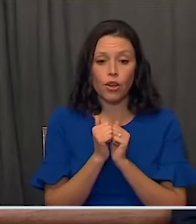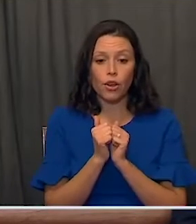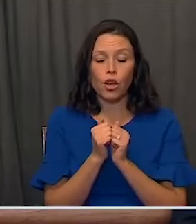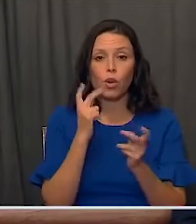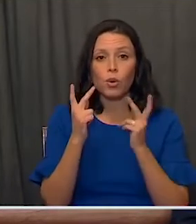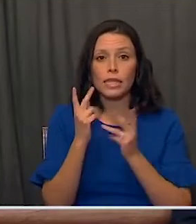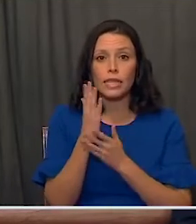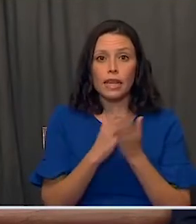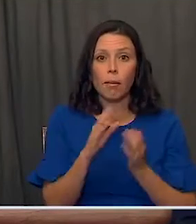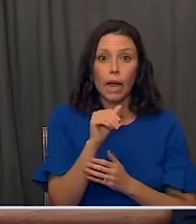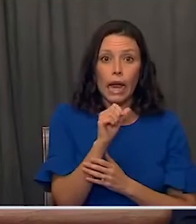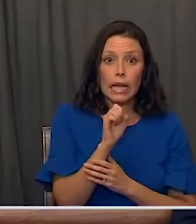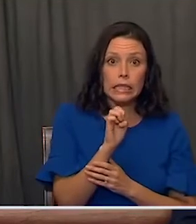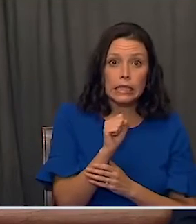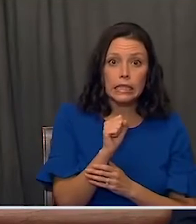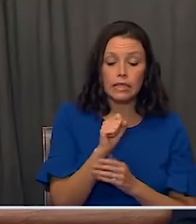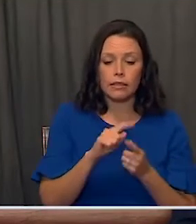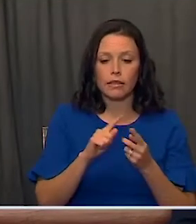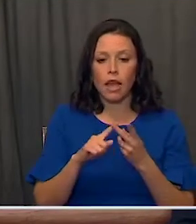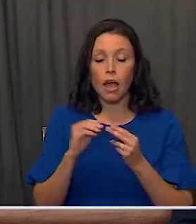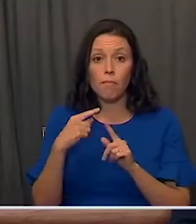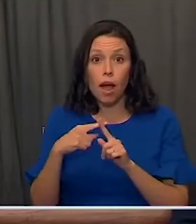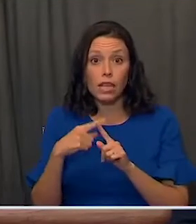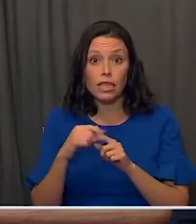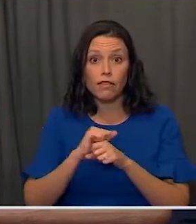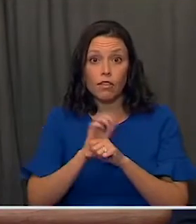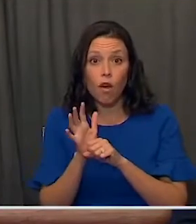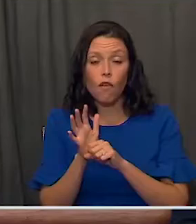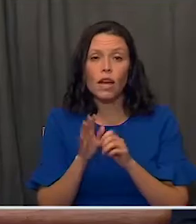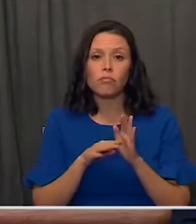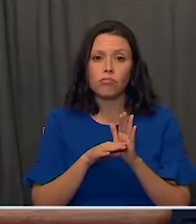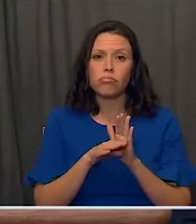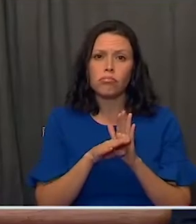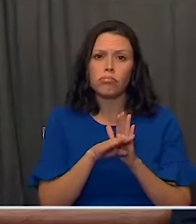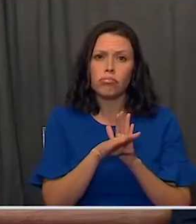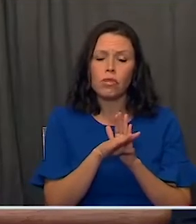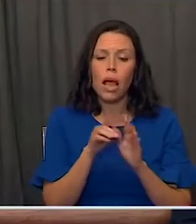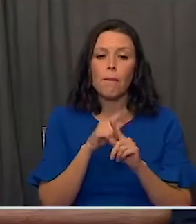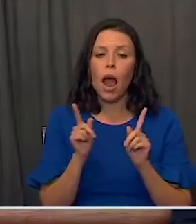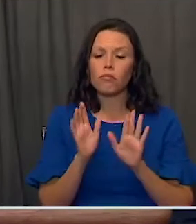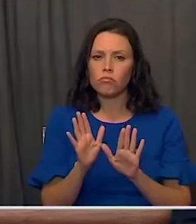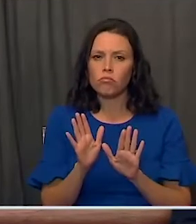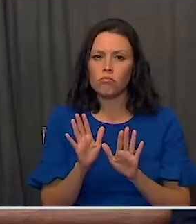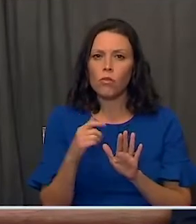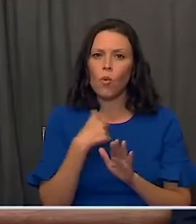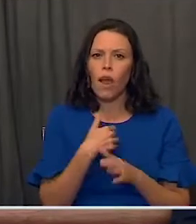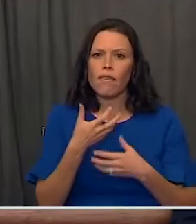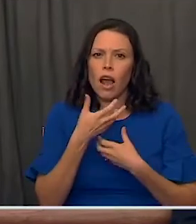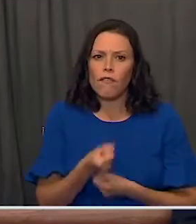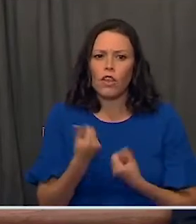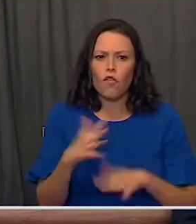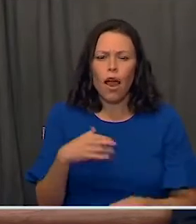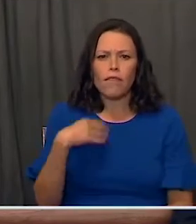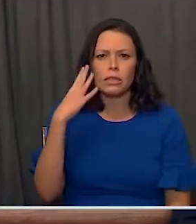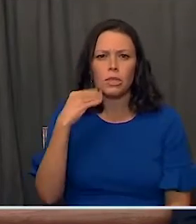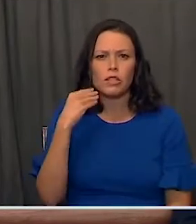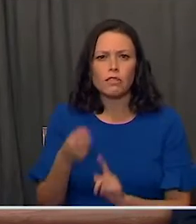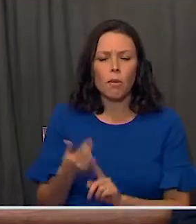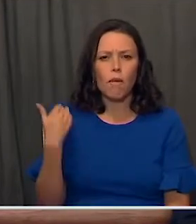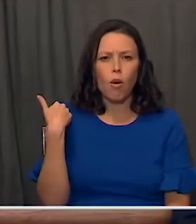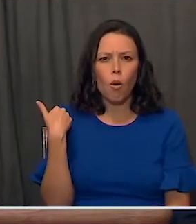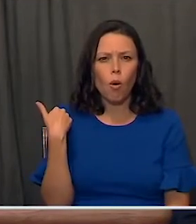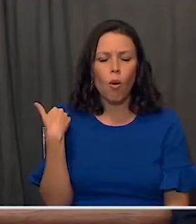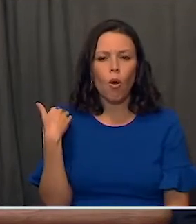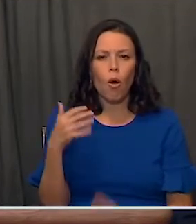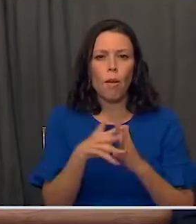cases and positivity rising across the country. But we approach this moment with the confidence of experience. We know